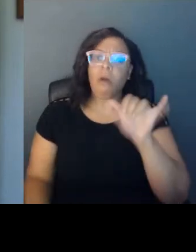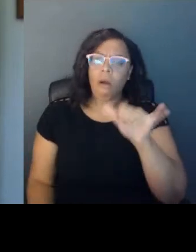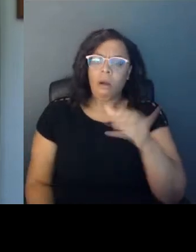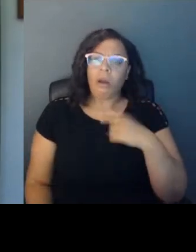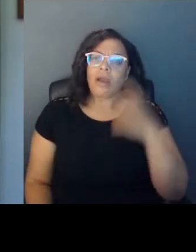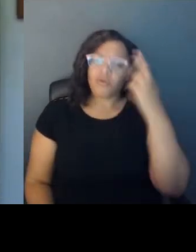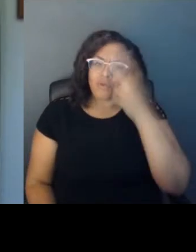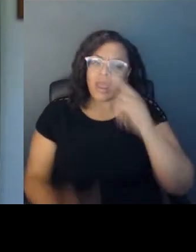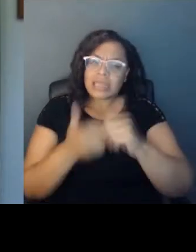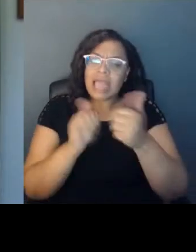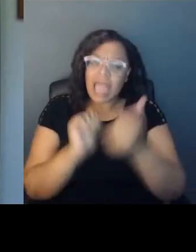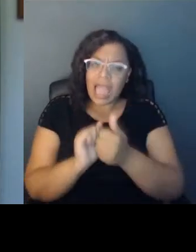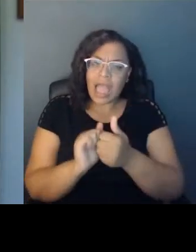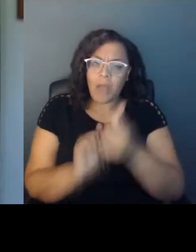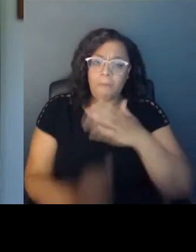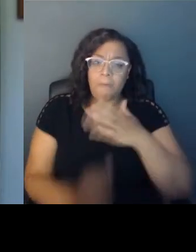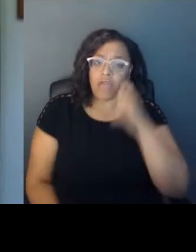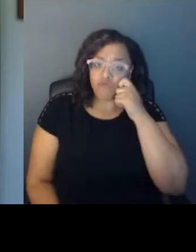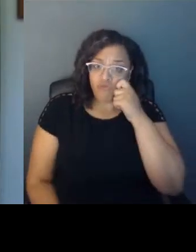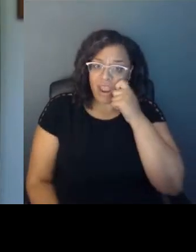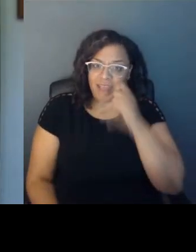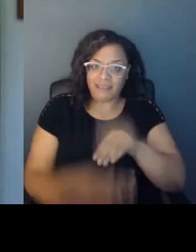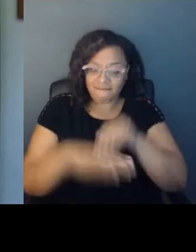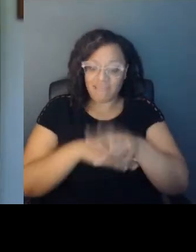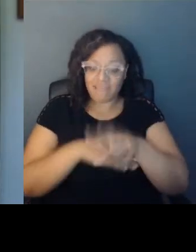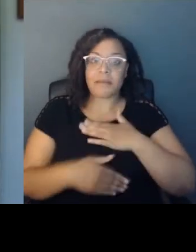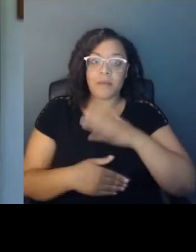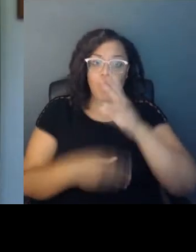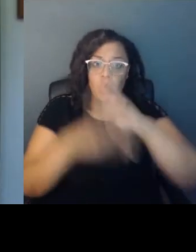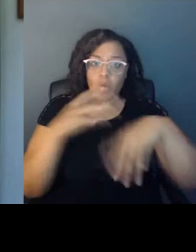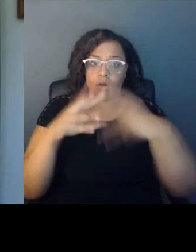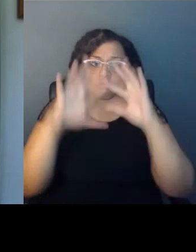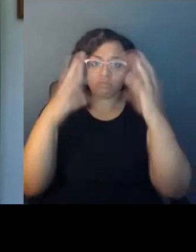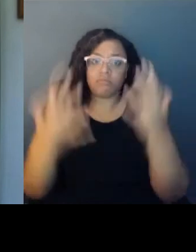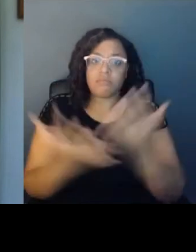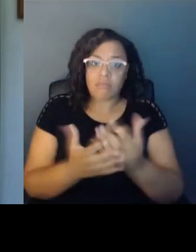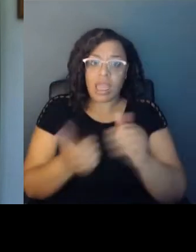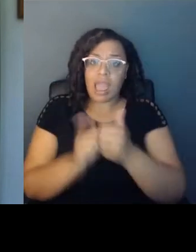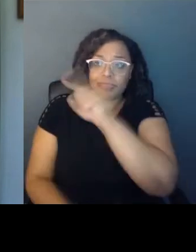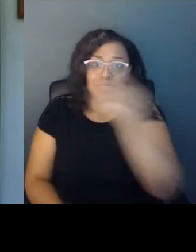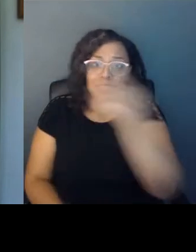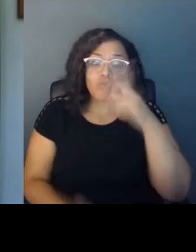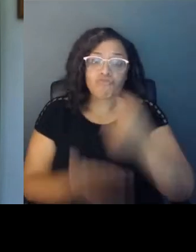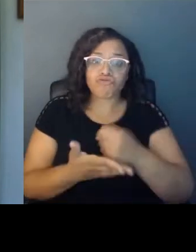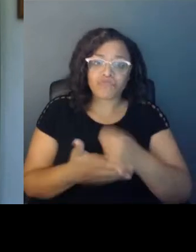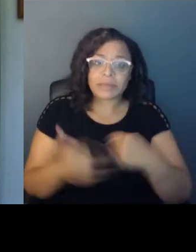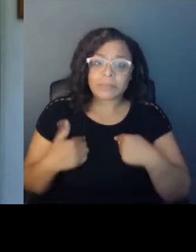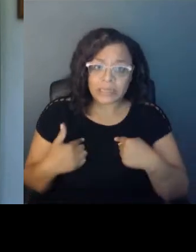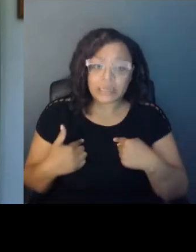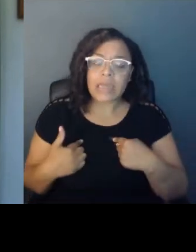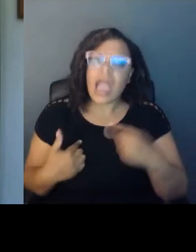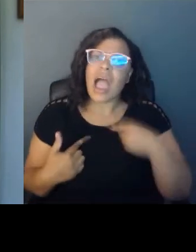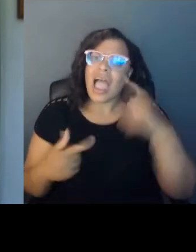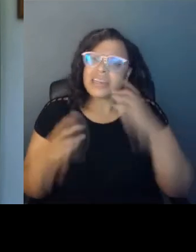walked through the world, the way the institutions and people and systems would treat me. And I decided there was something I wanted to do something about that.